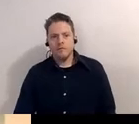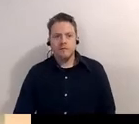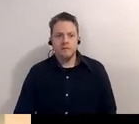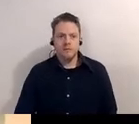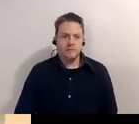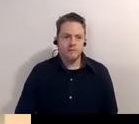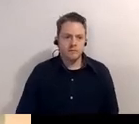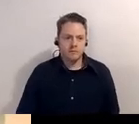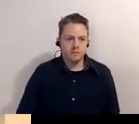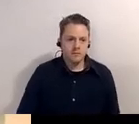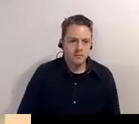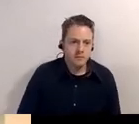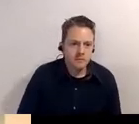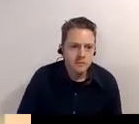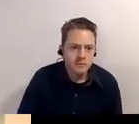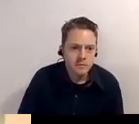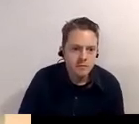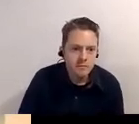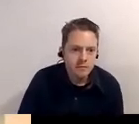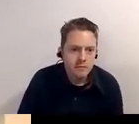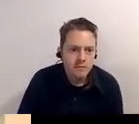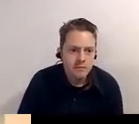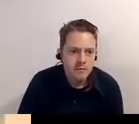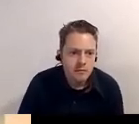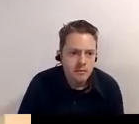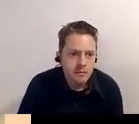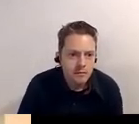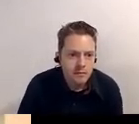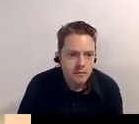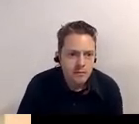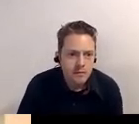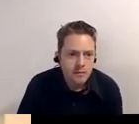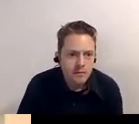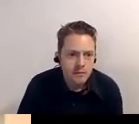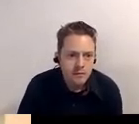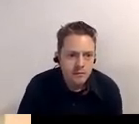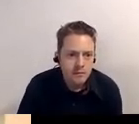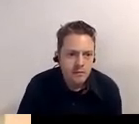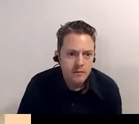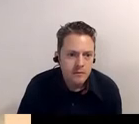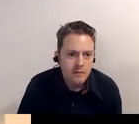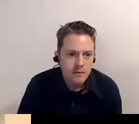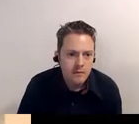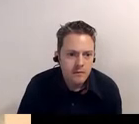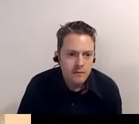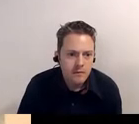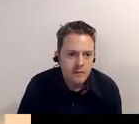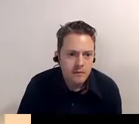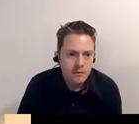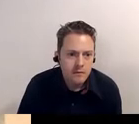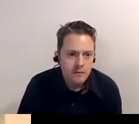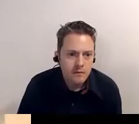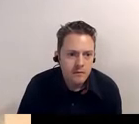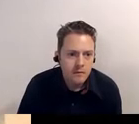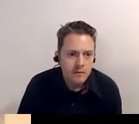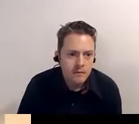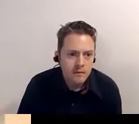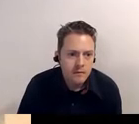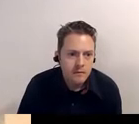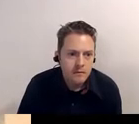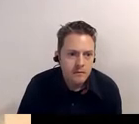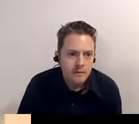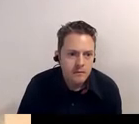smaller buildings um uh all those smaller buildings um on the on the downtown